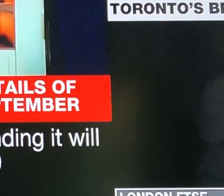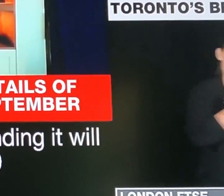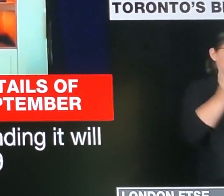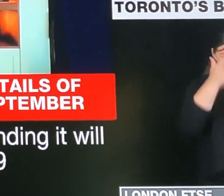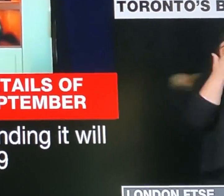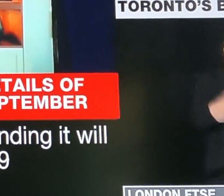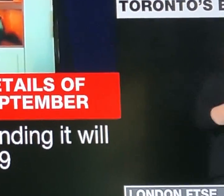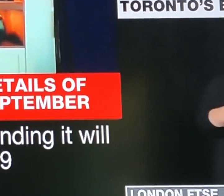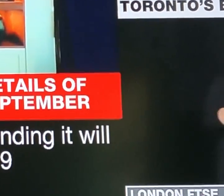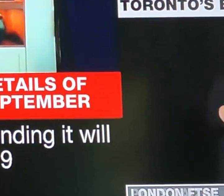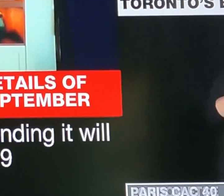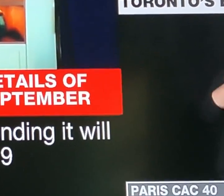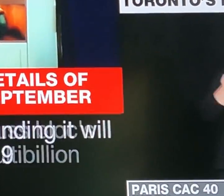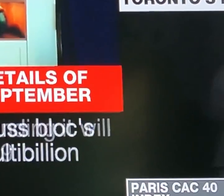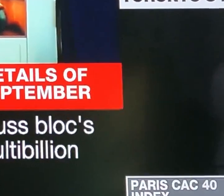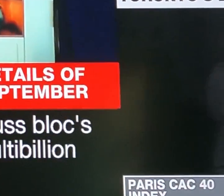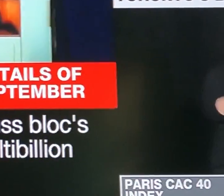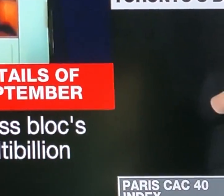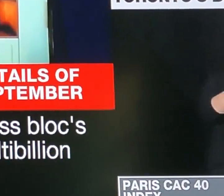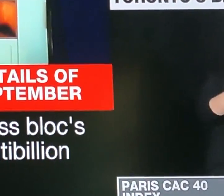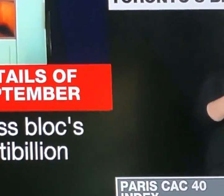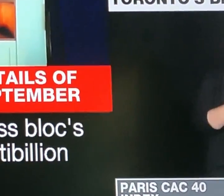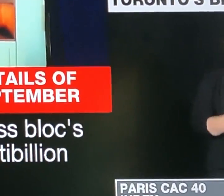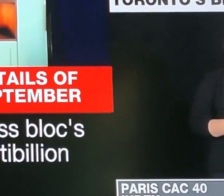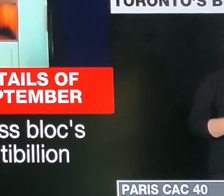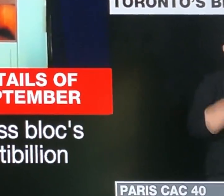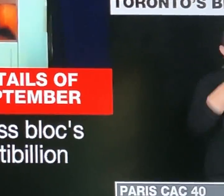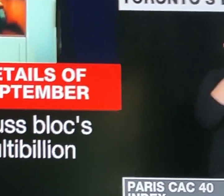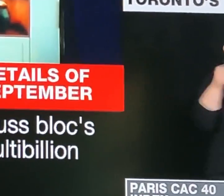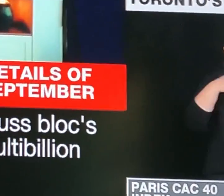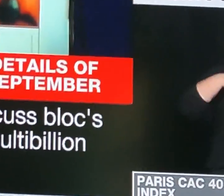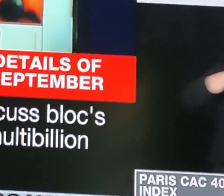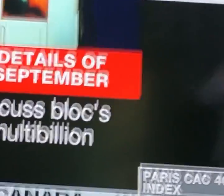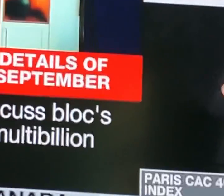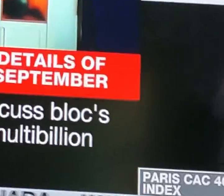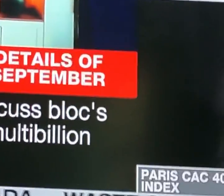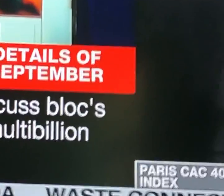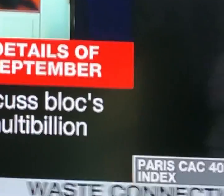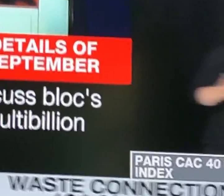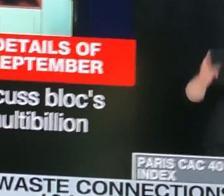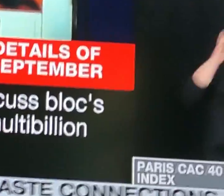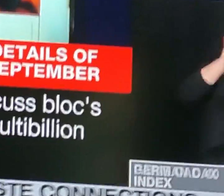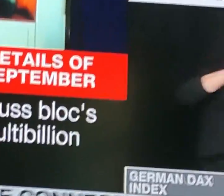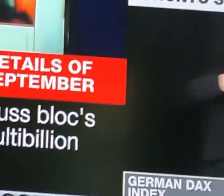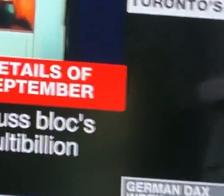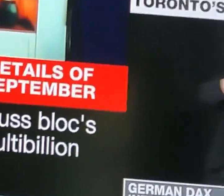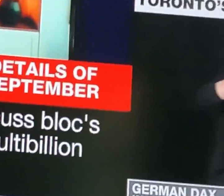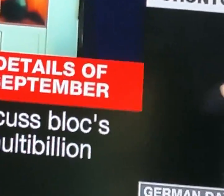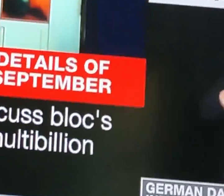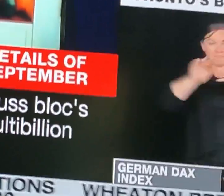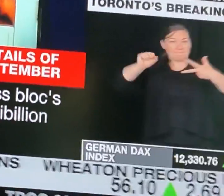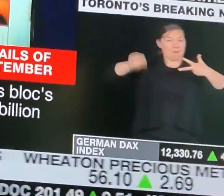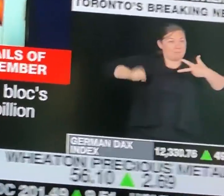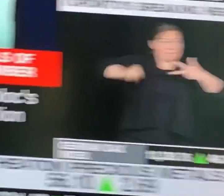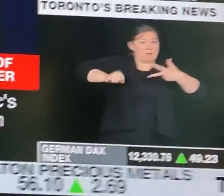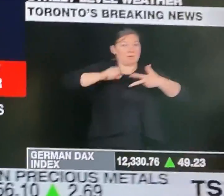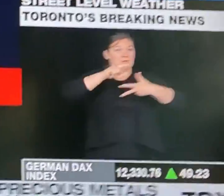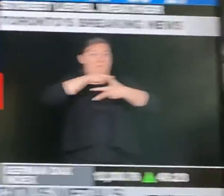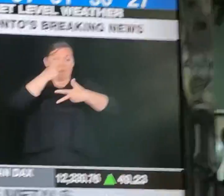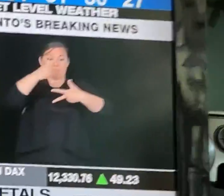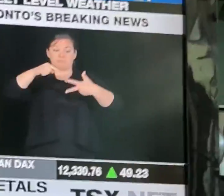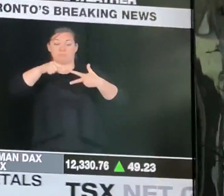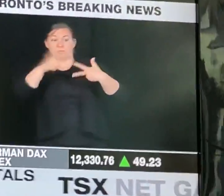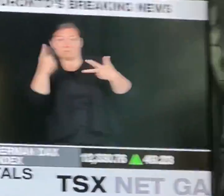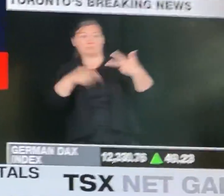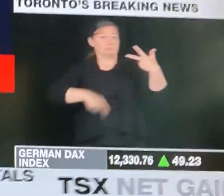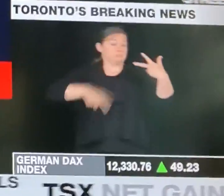cautious, but as the Premier has said, we will not put your child or our staff at risk. We will start using this model and after September, we